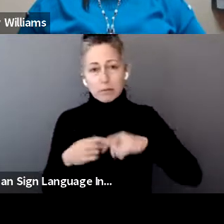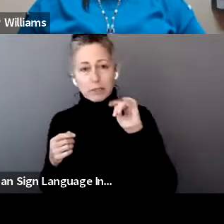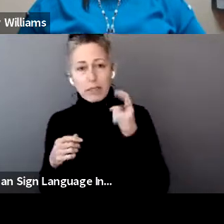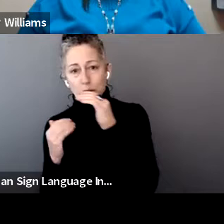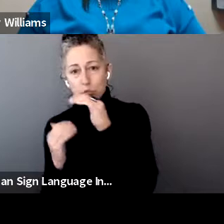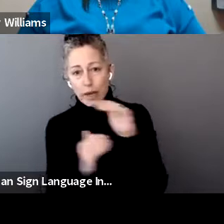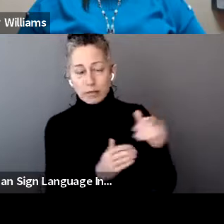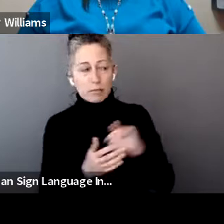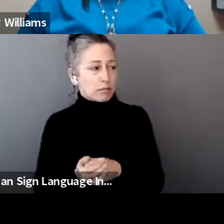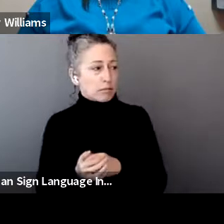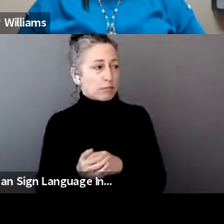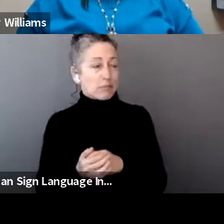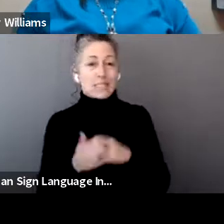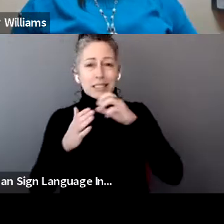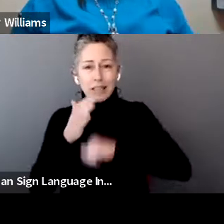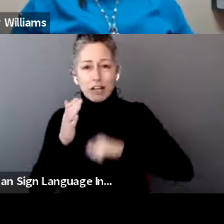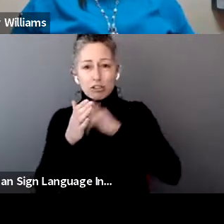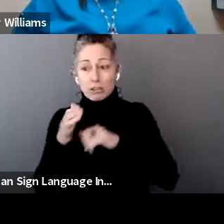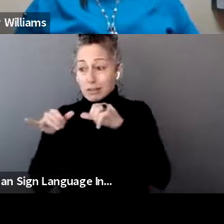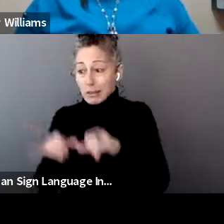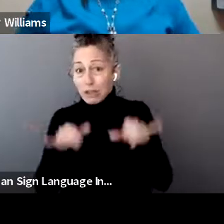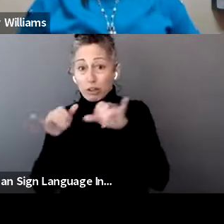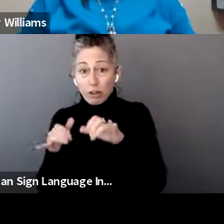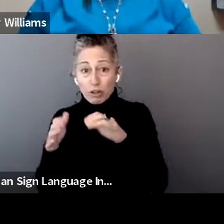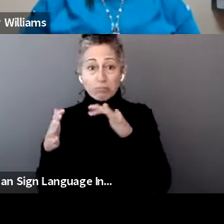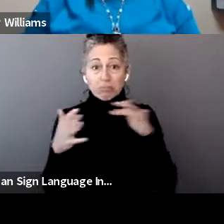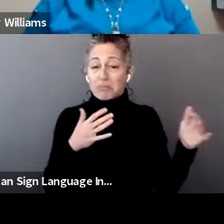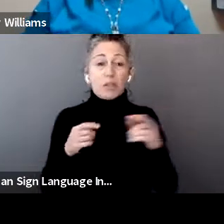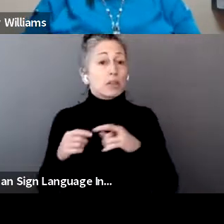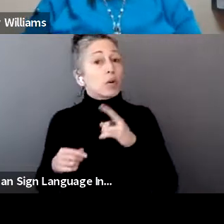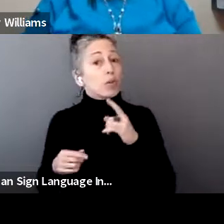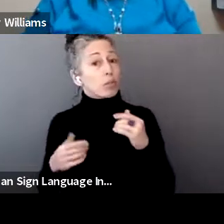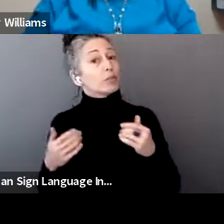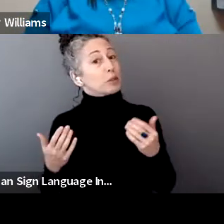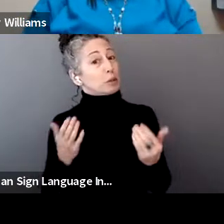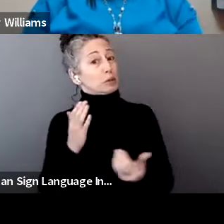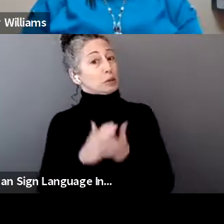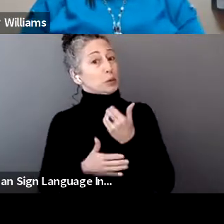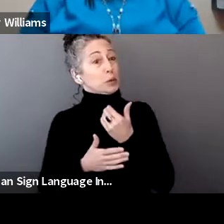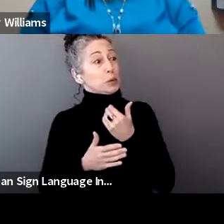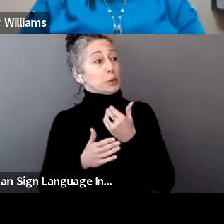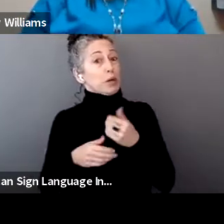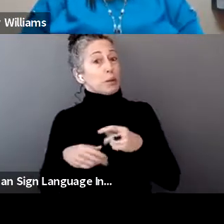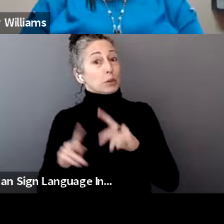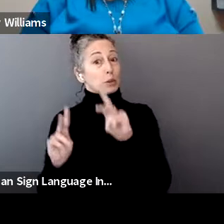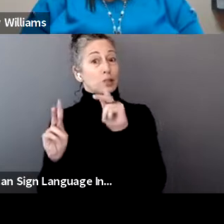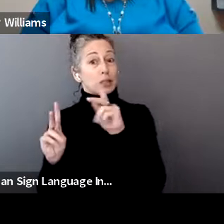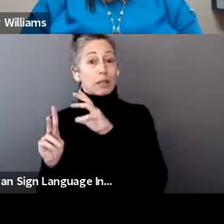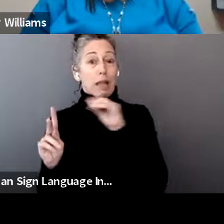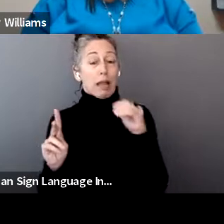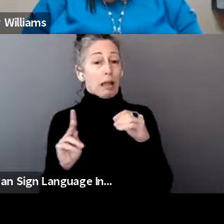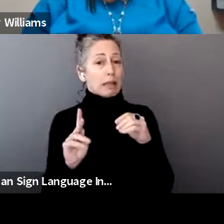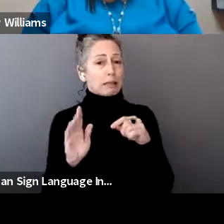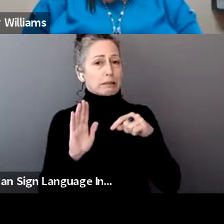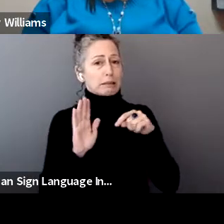deductions, and so much more. That means there are new pitfalls and opportunities though for